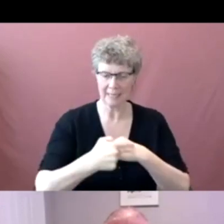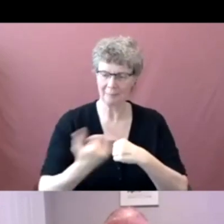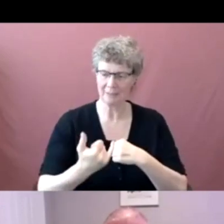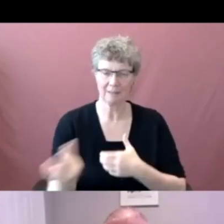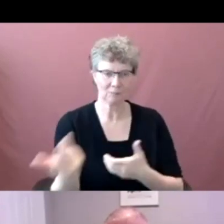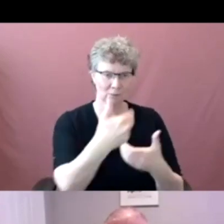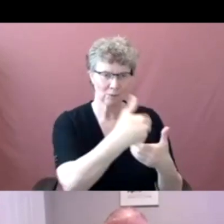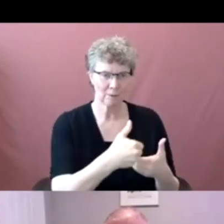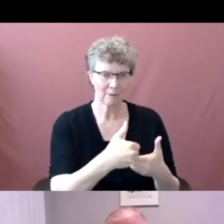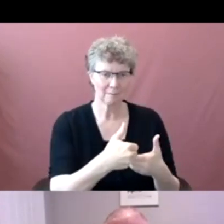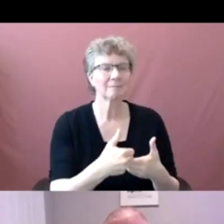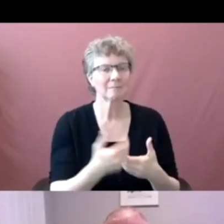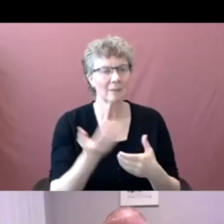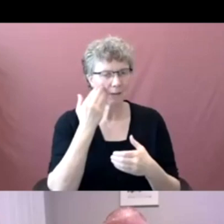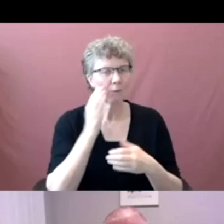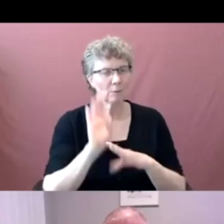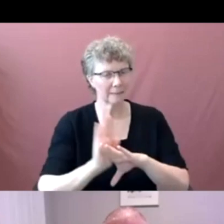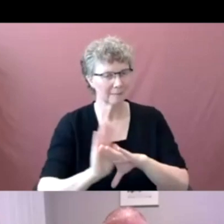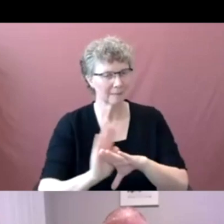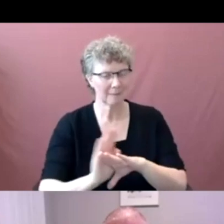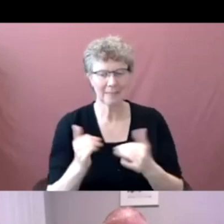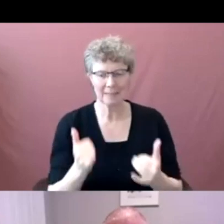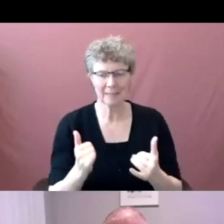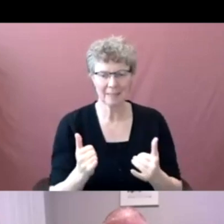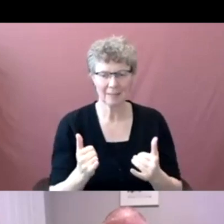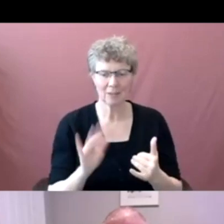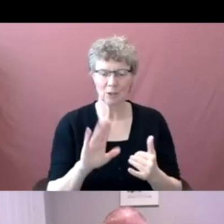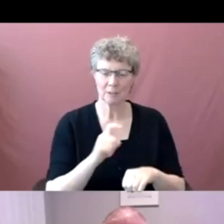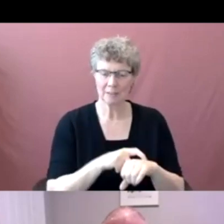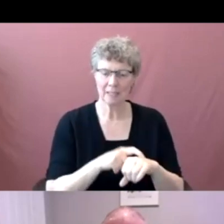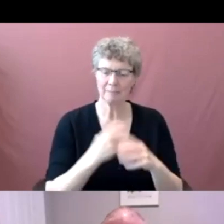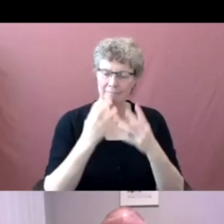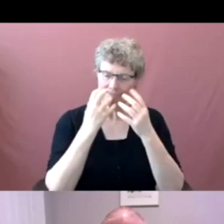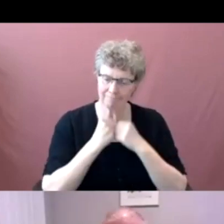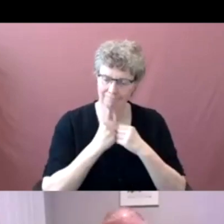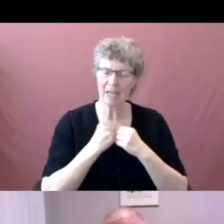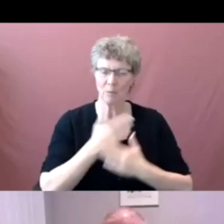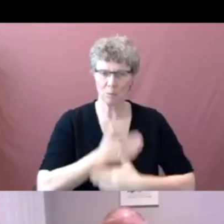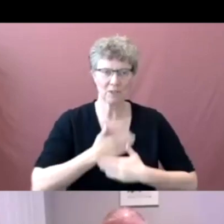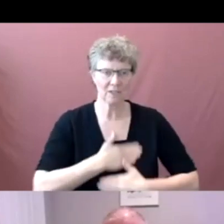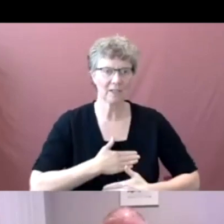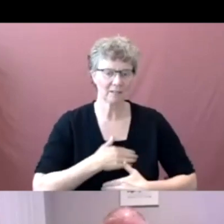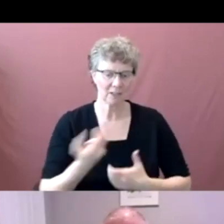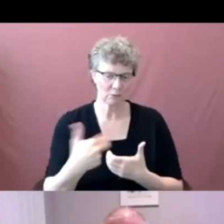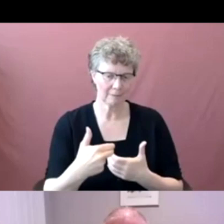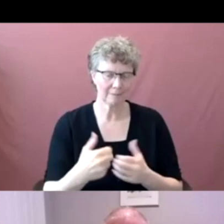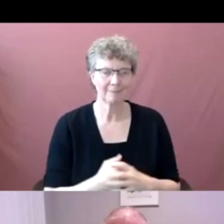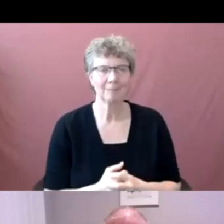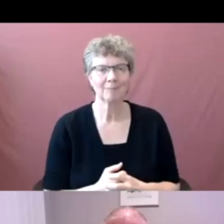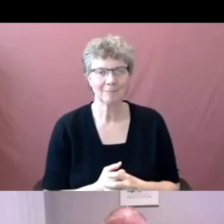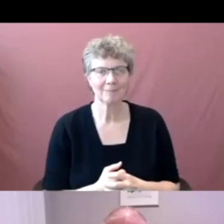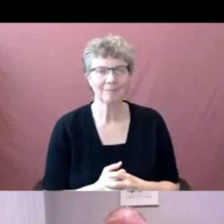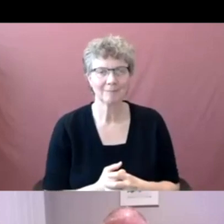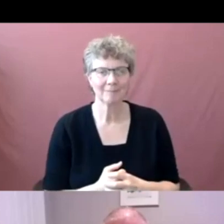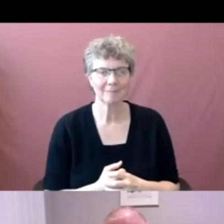going on and your time is super valuable and very much appreciated. So as you're all very likely aware,